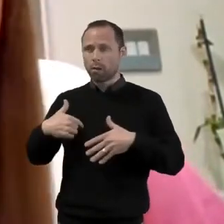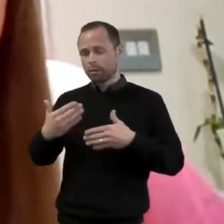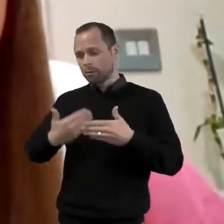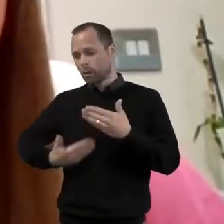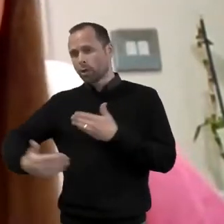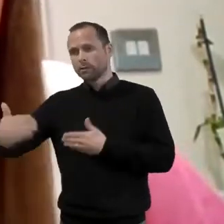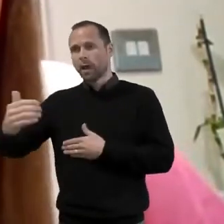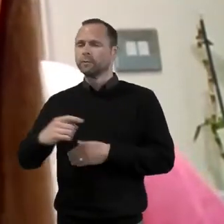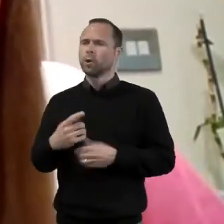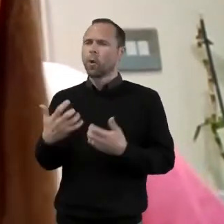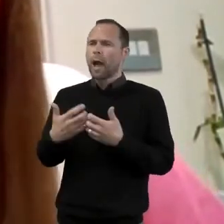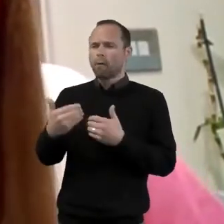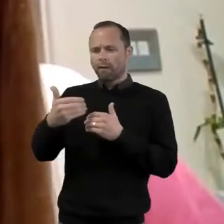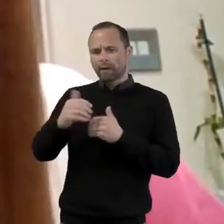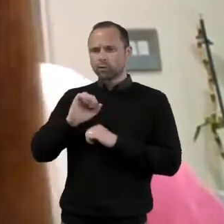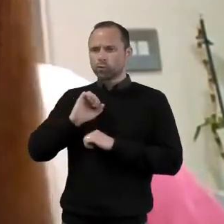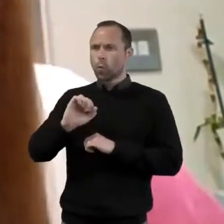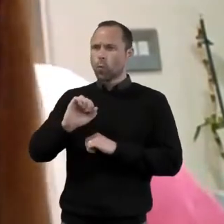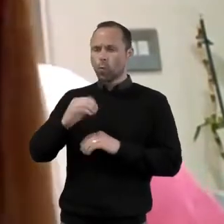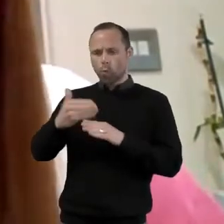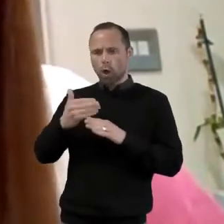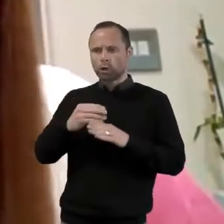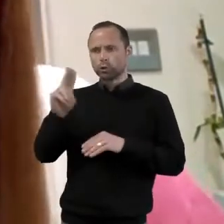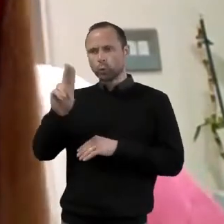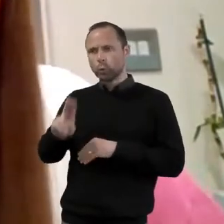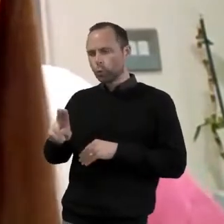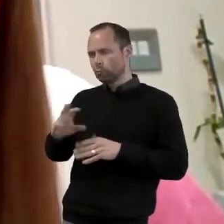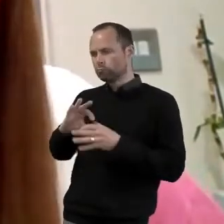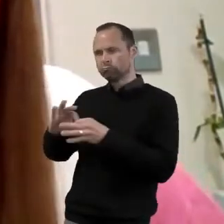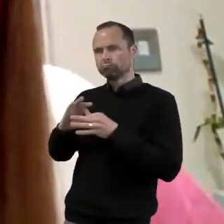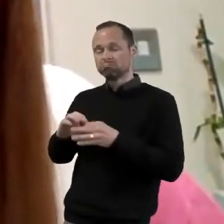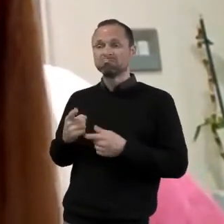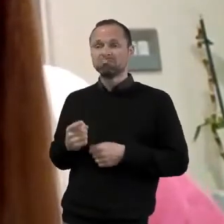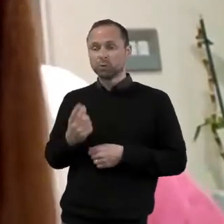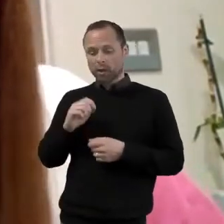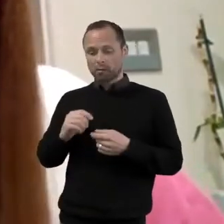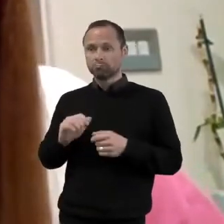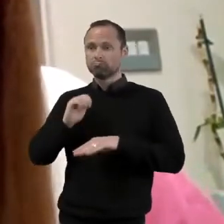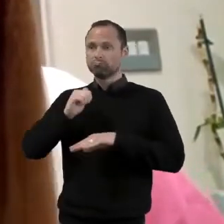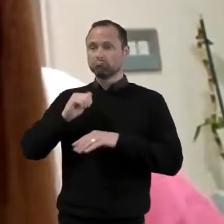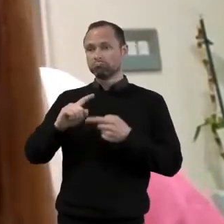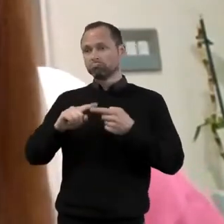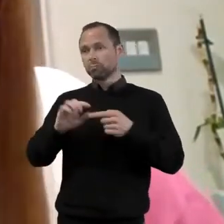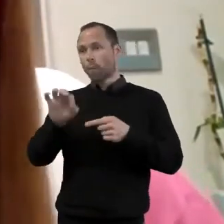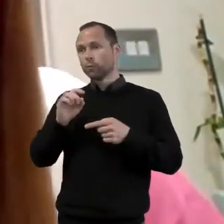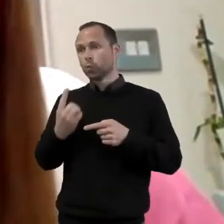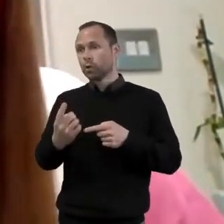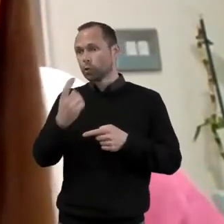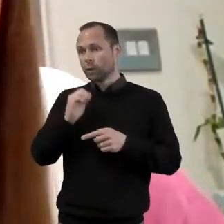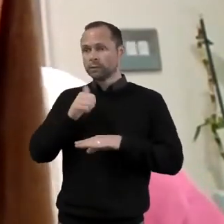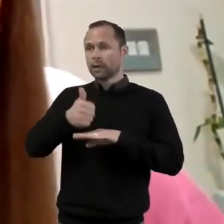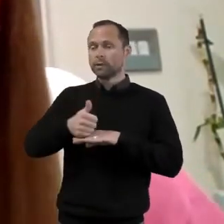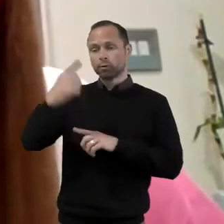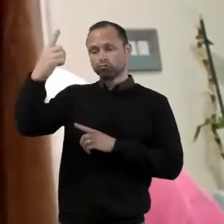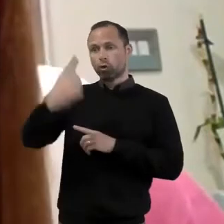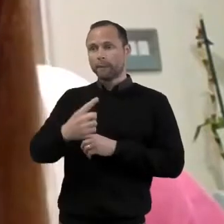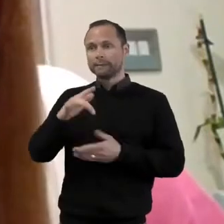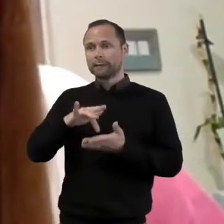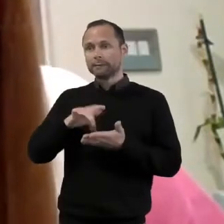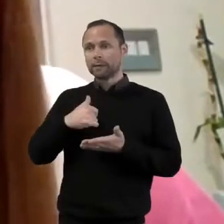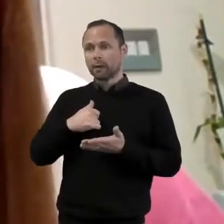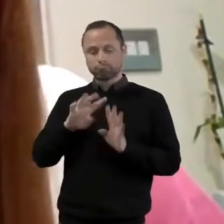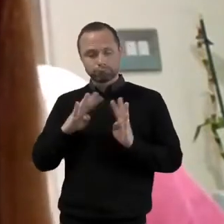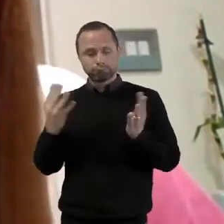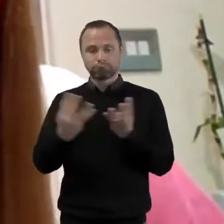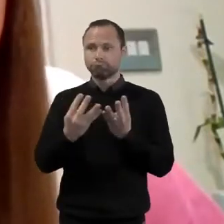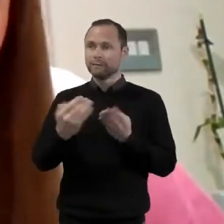ministry in schools? Perhaps you might be able to provide a drop-in style space at your church for young people to have a safe